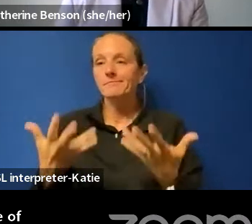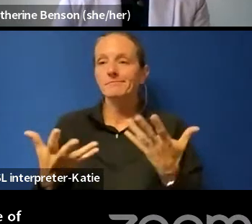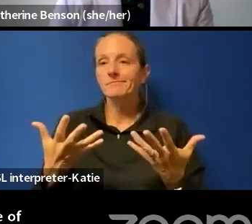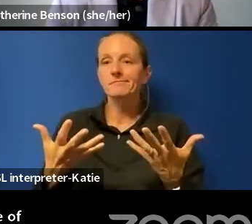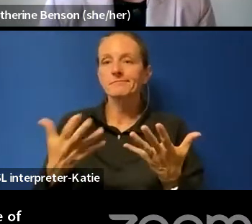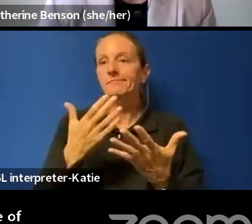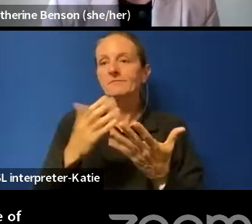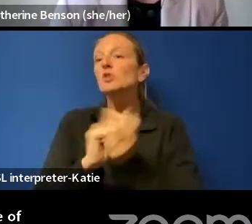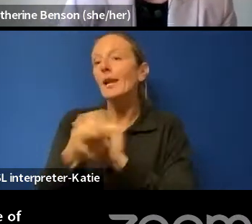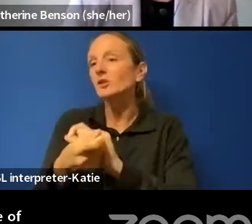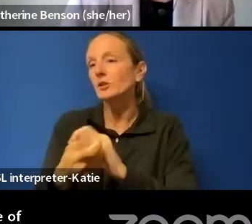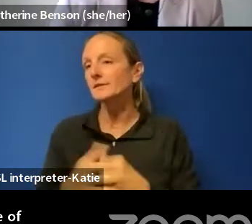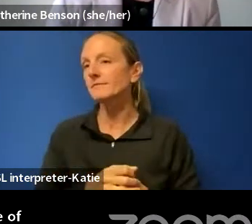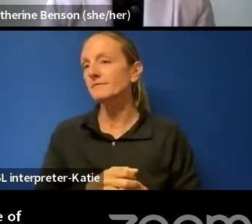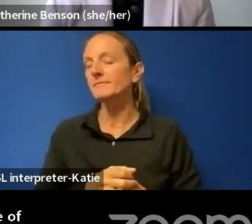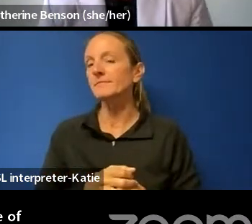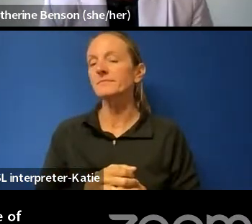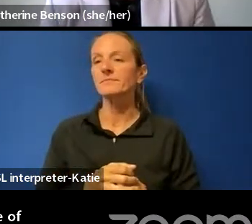changes.